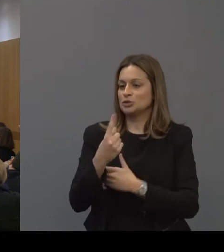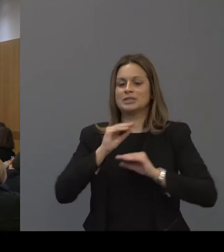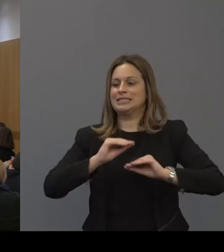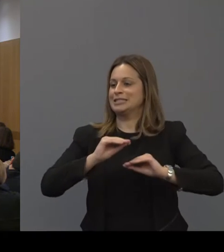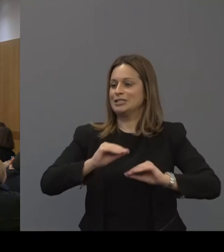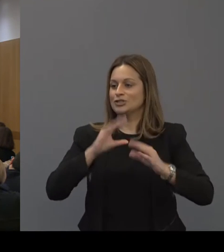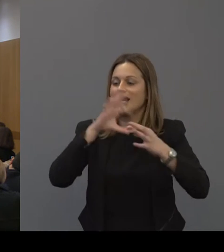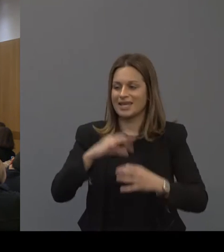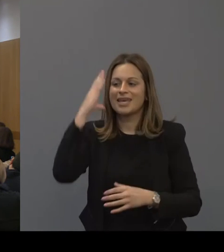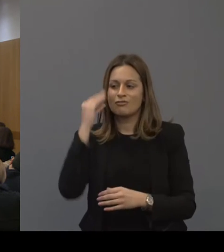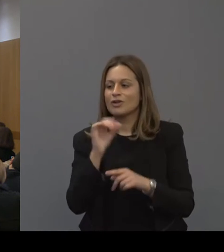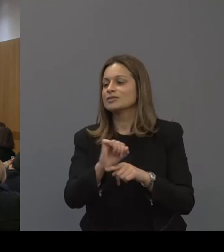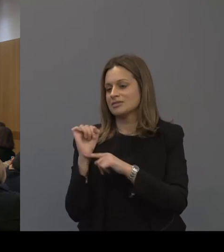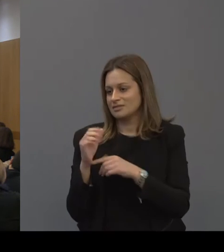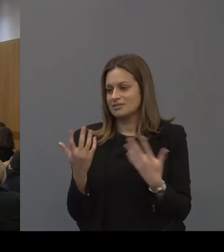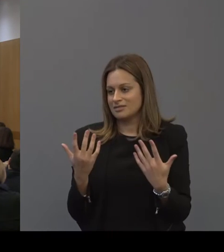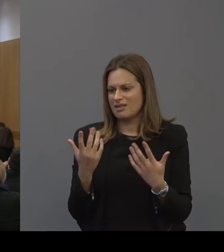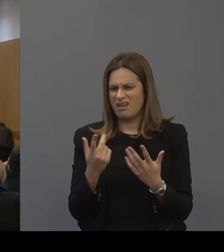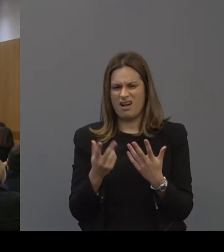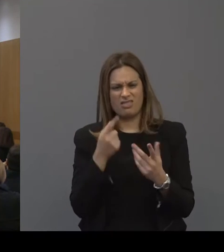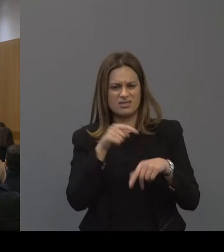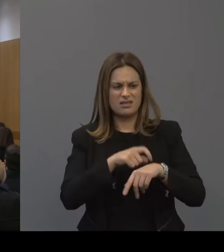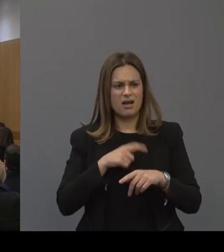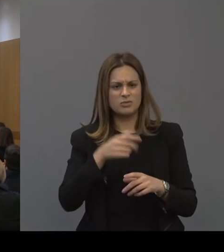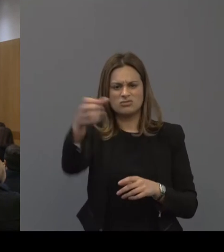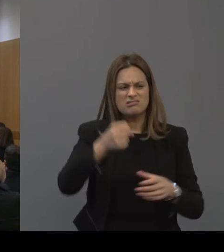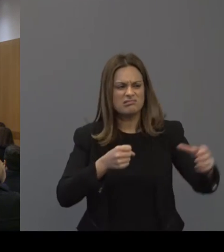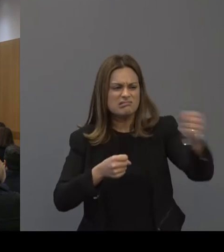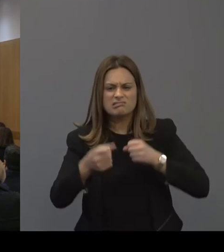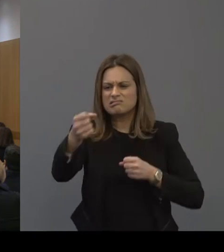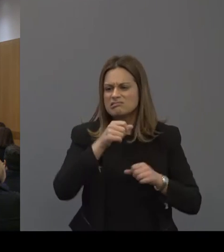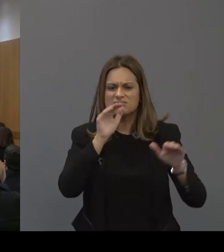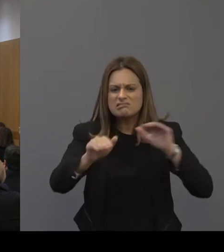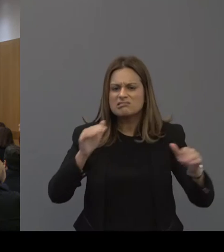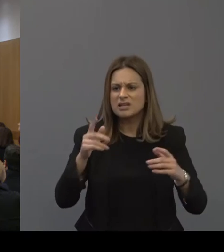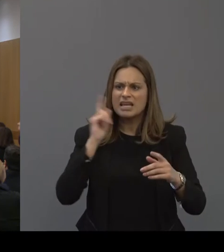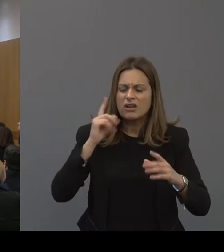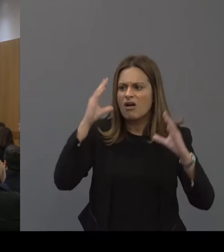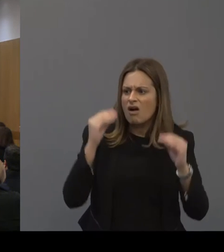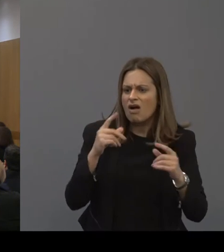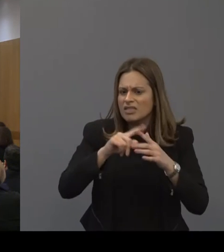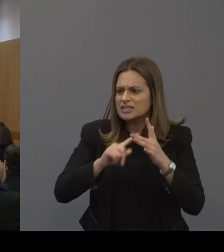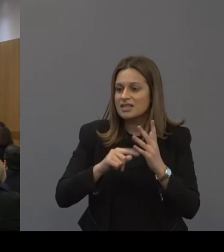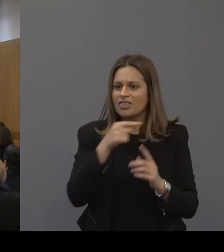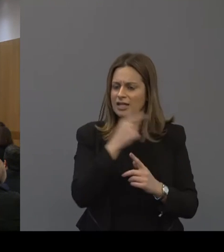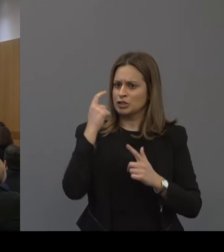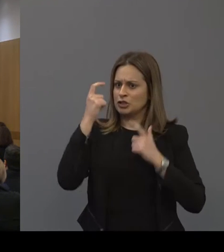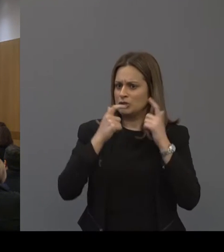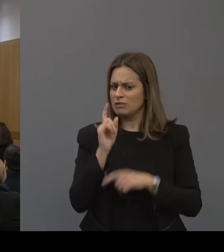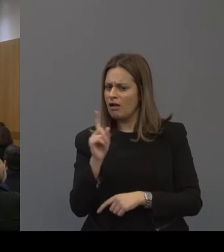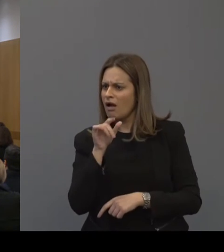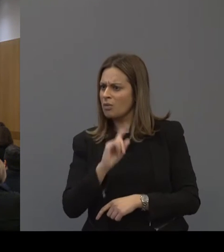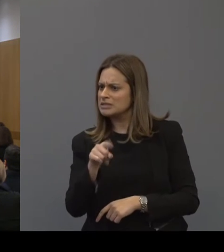teach them about hearing loss prevention. Otherwise we're always trying to drag people into the topic but this arouses curiosity